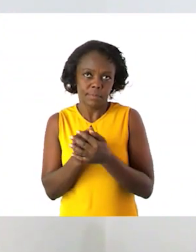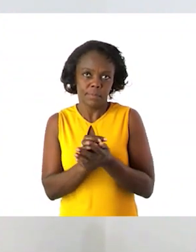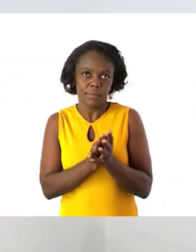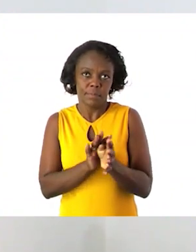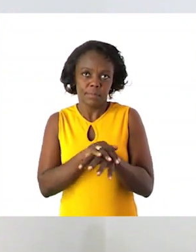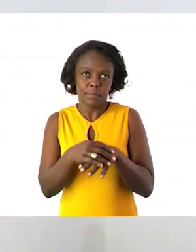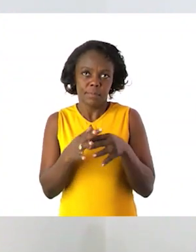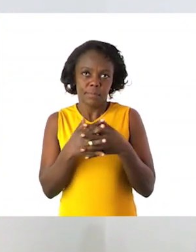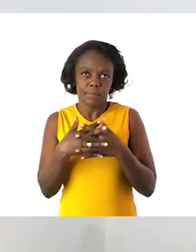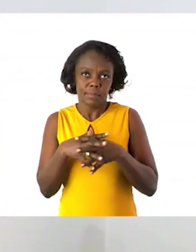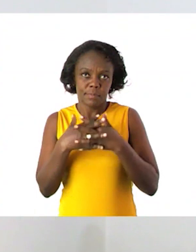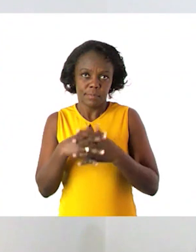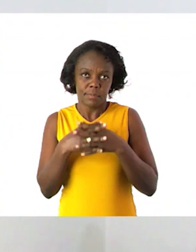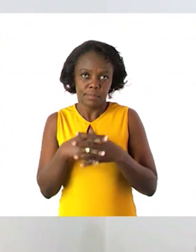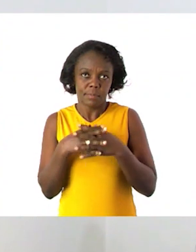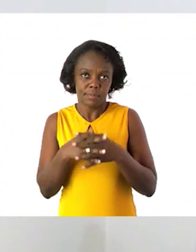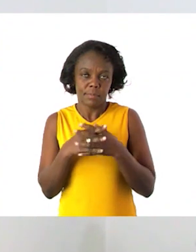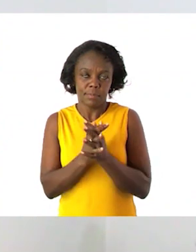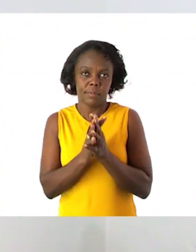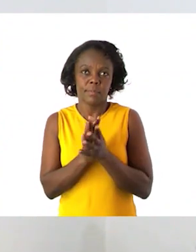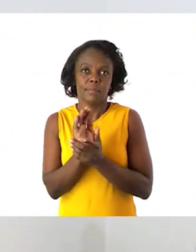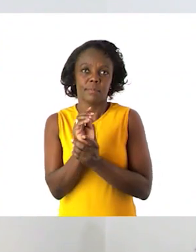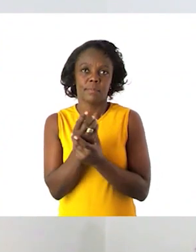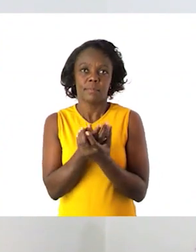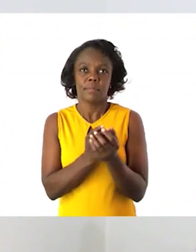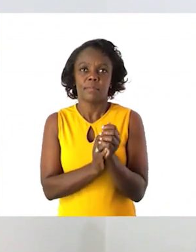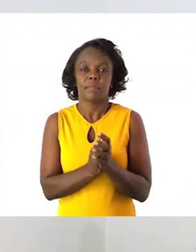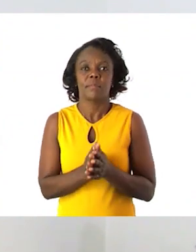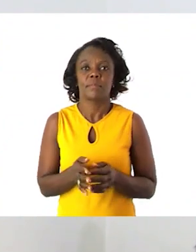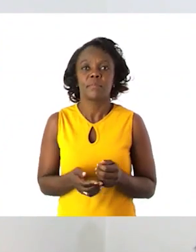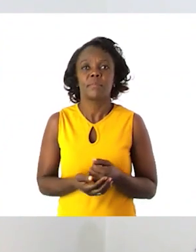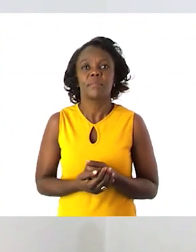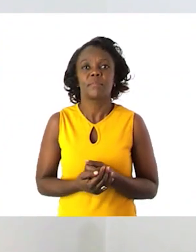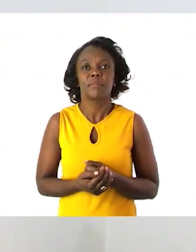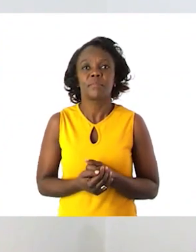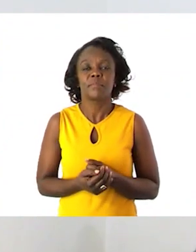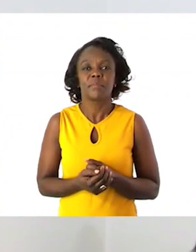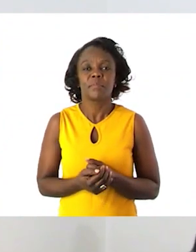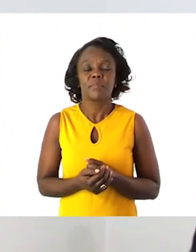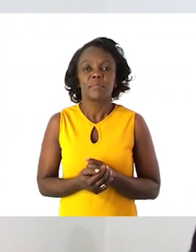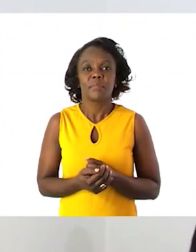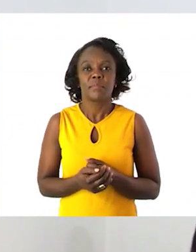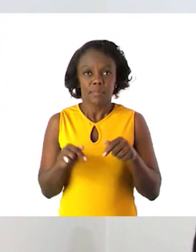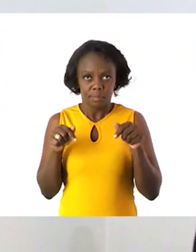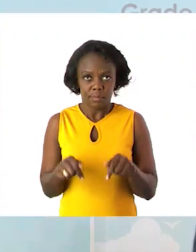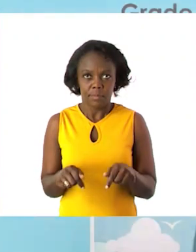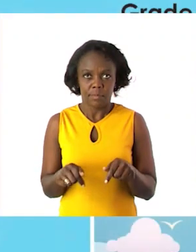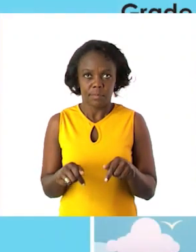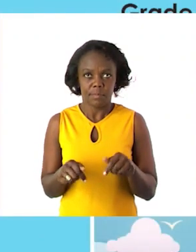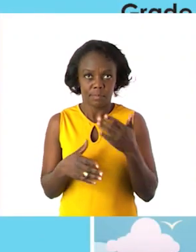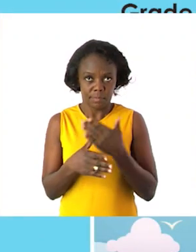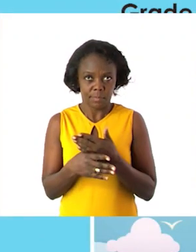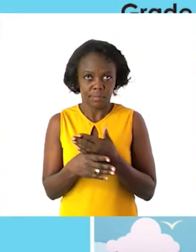between our fingers. Thank you. We have done it. Today's